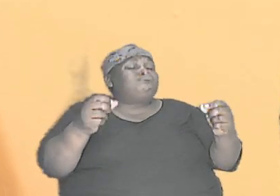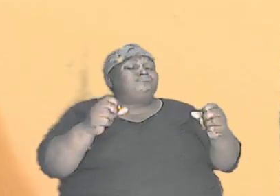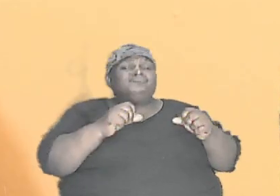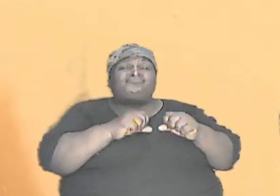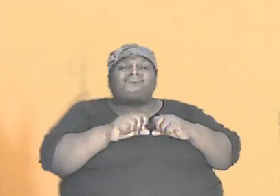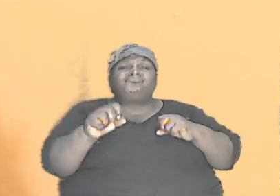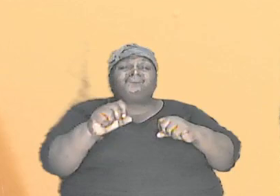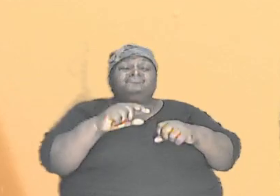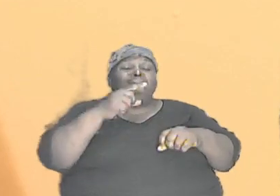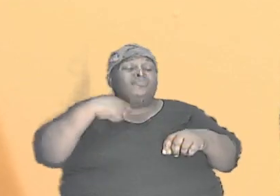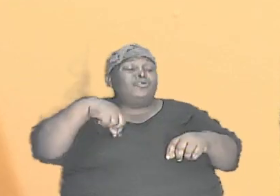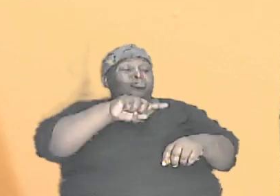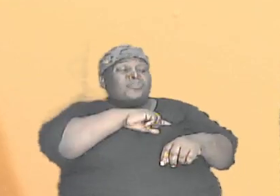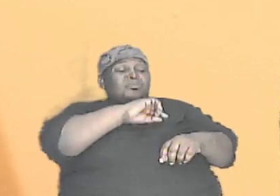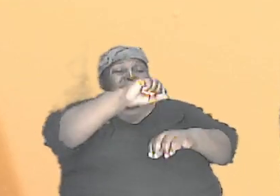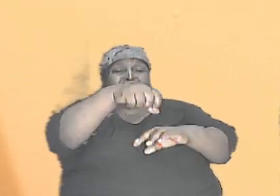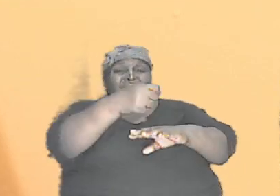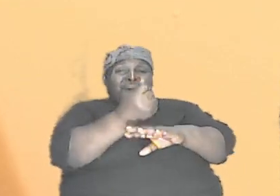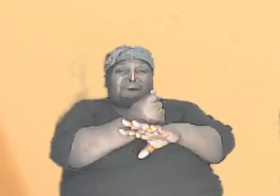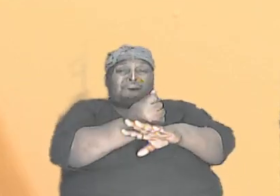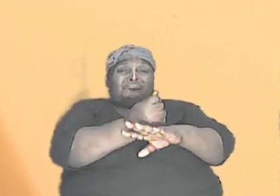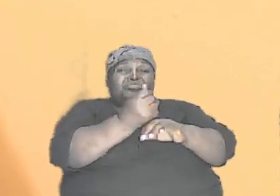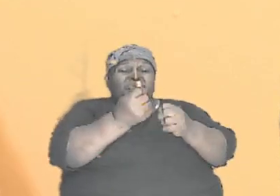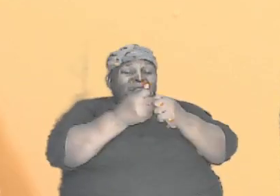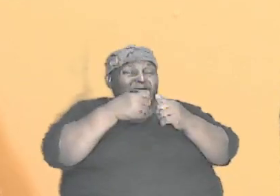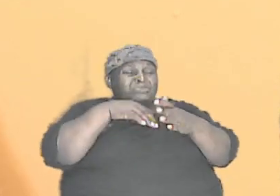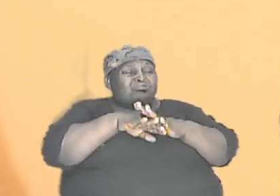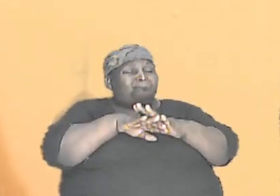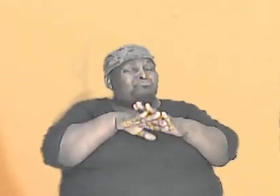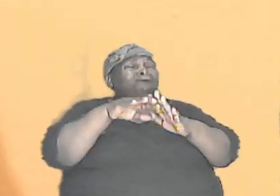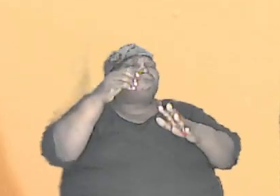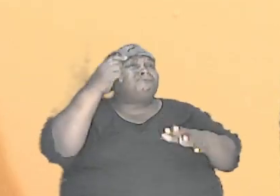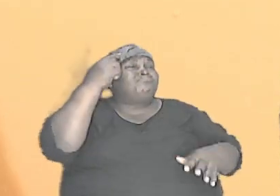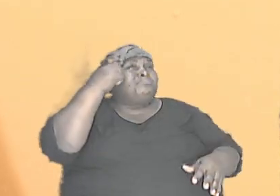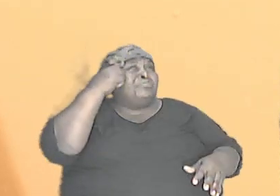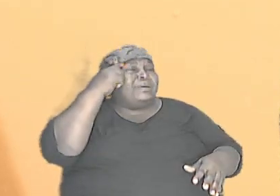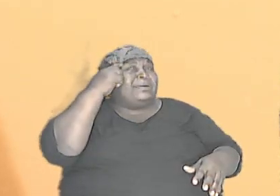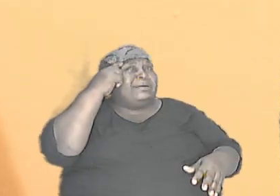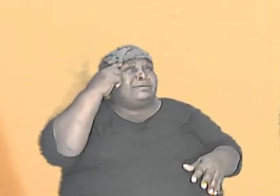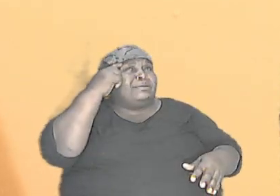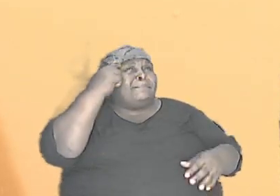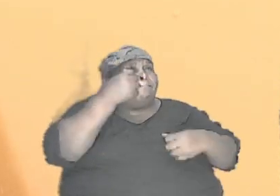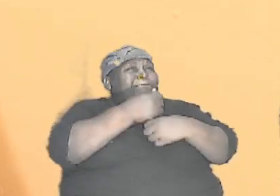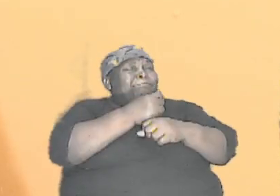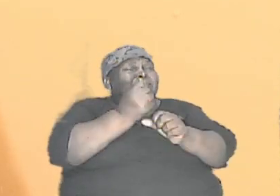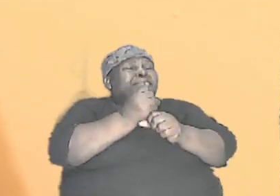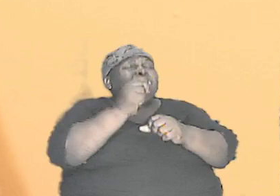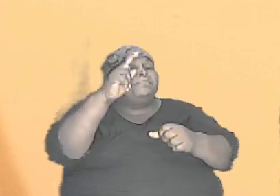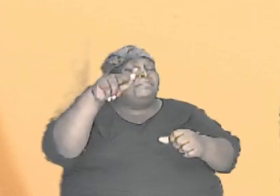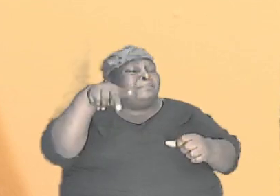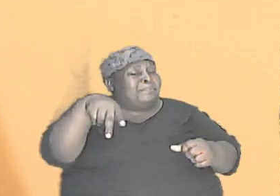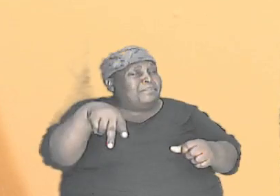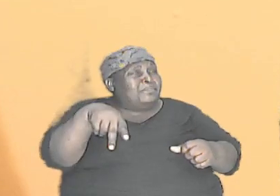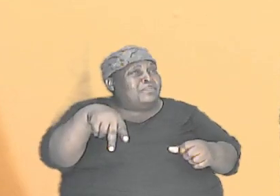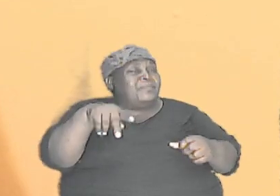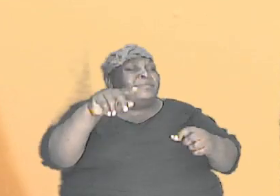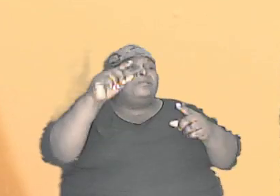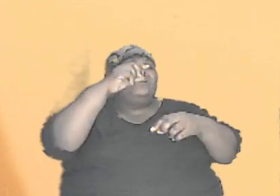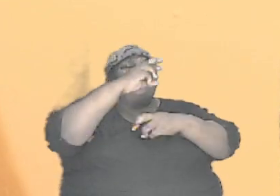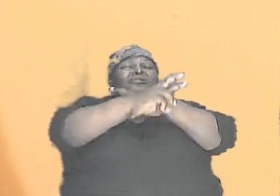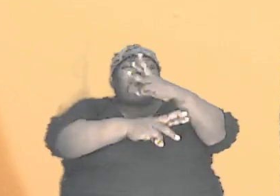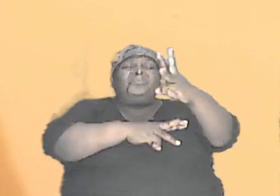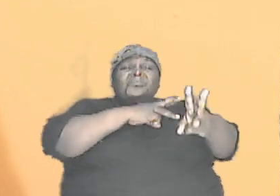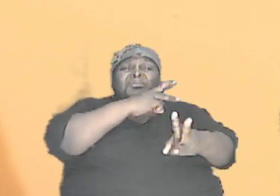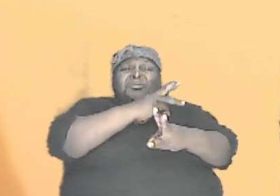establish within our own mindset that the worlds